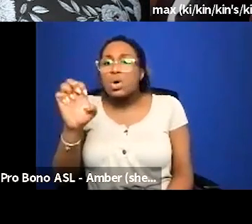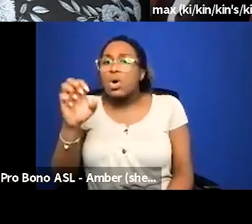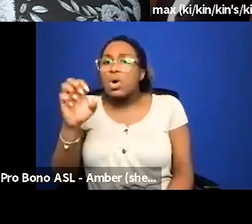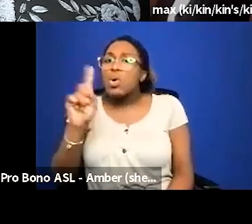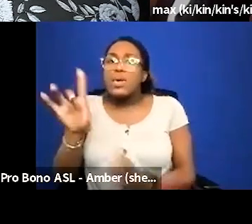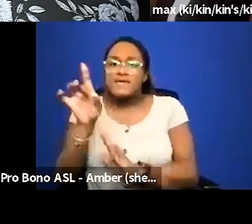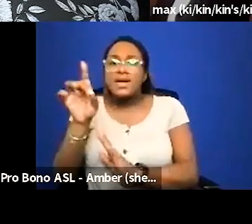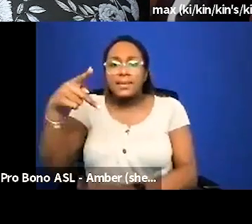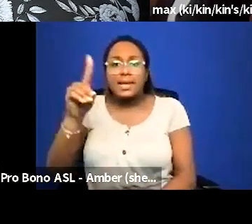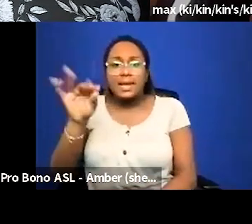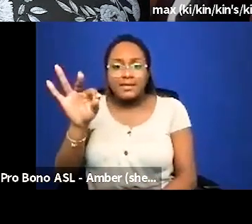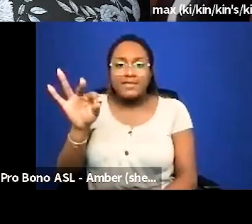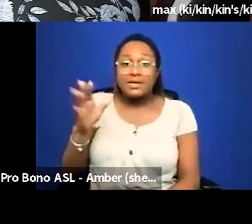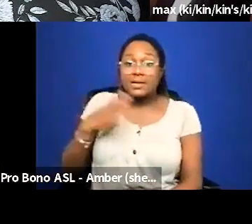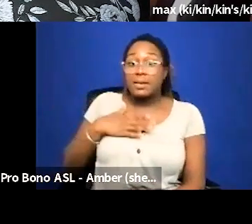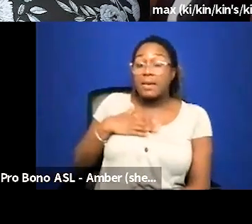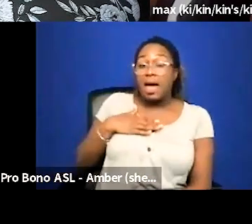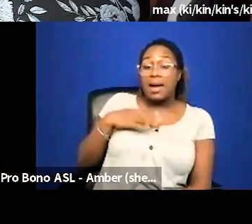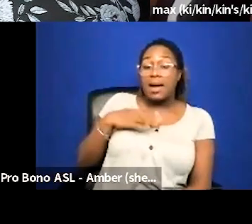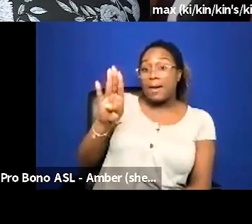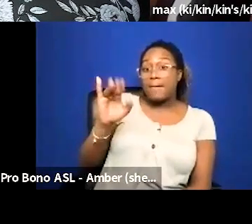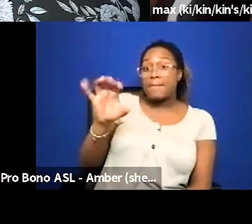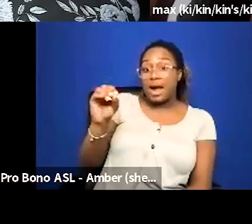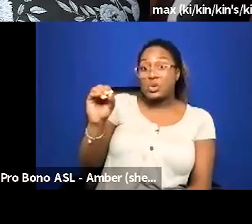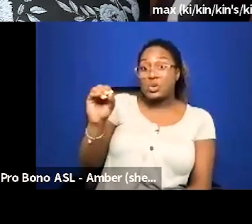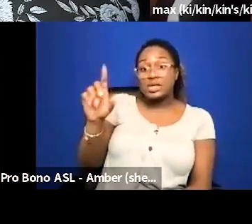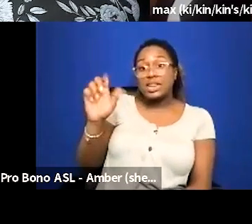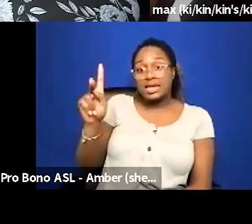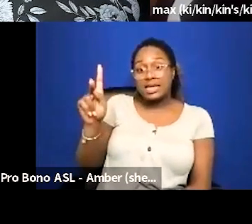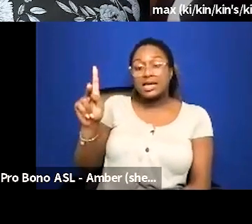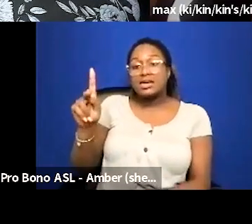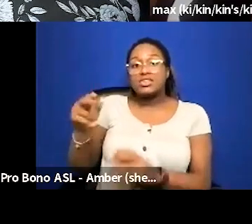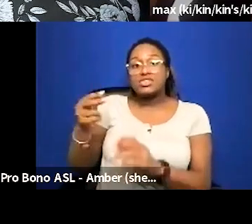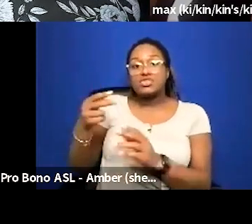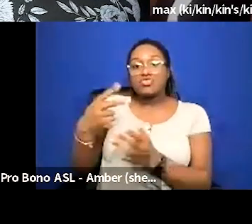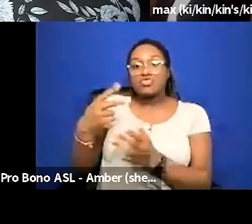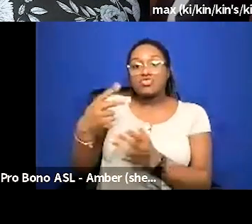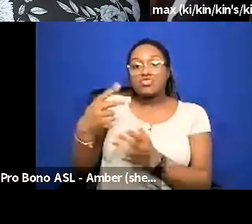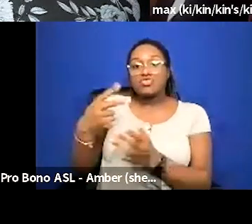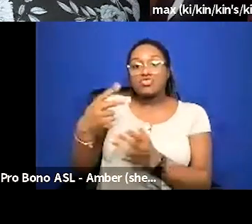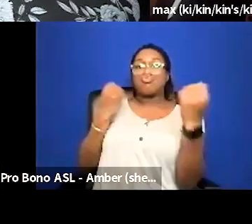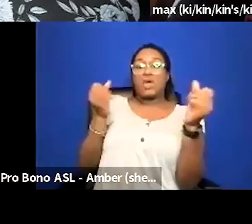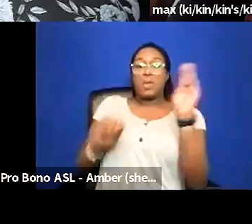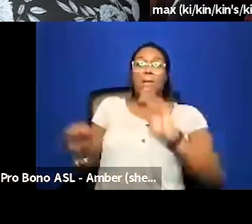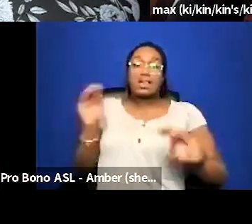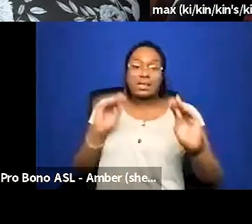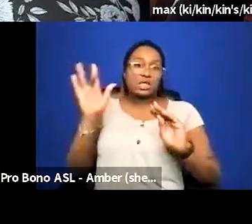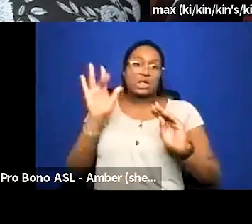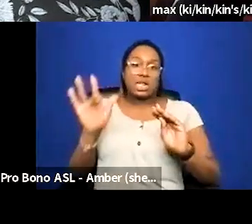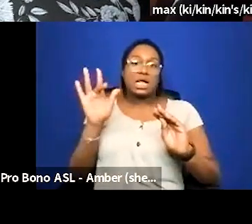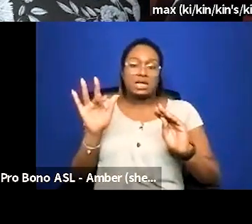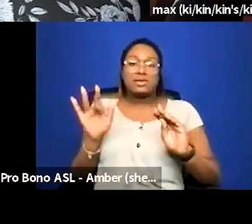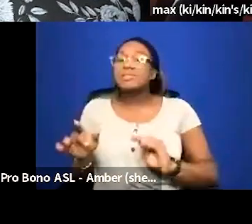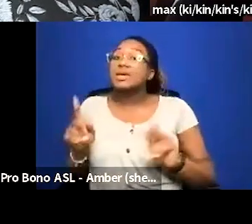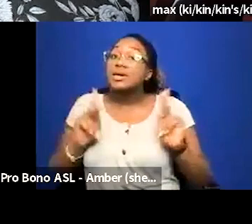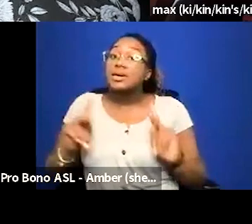that's in my bio in my the lincoln bio it's recline strength and mobility thank you and folks